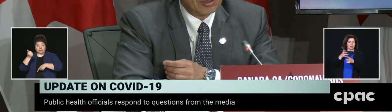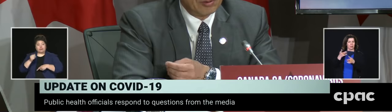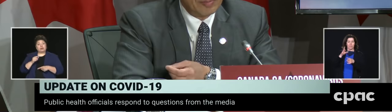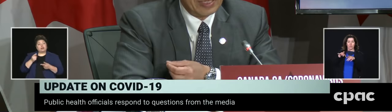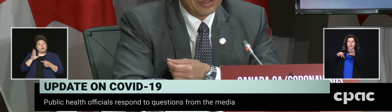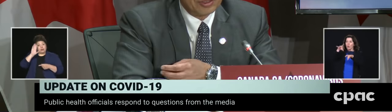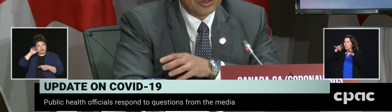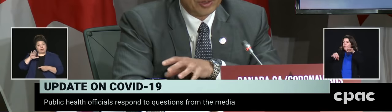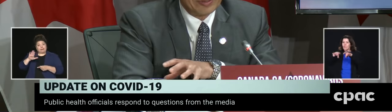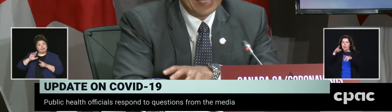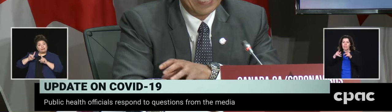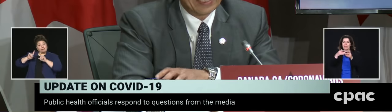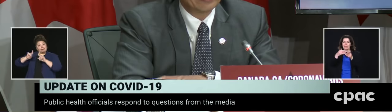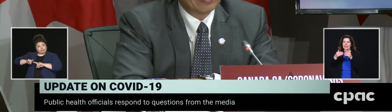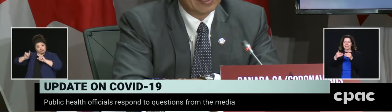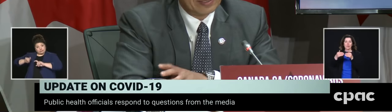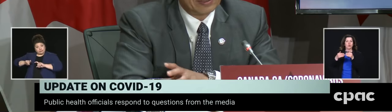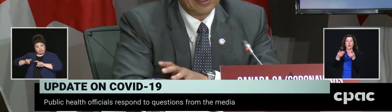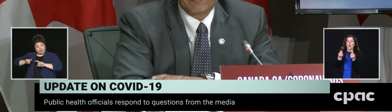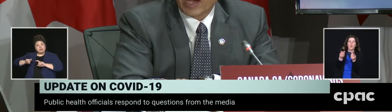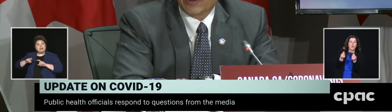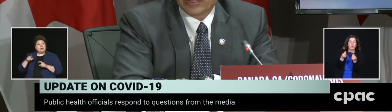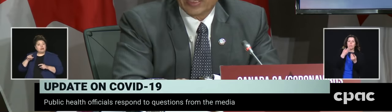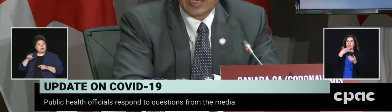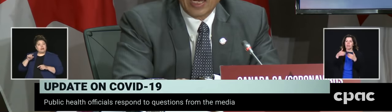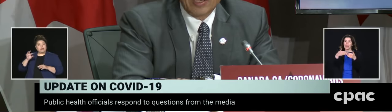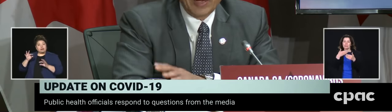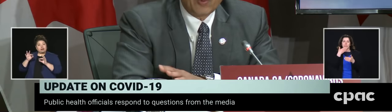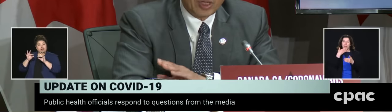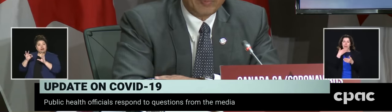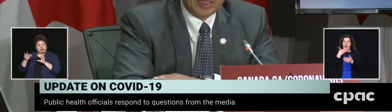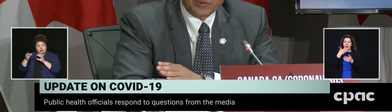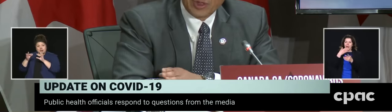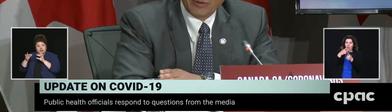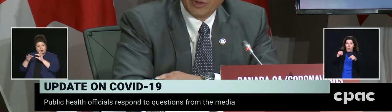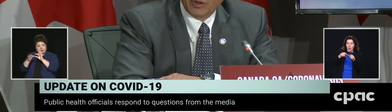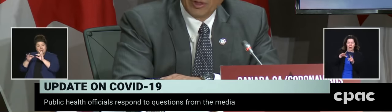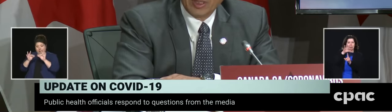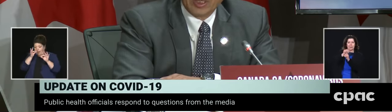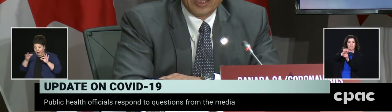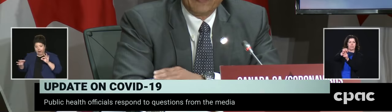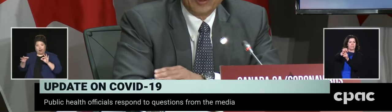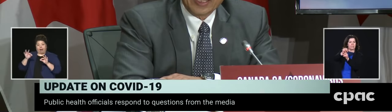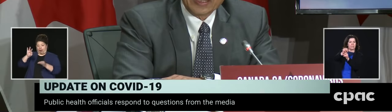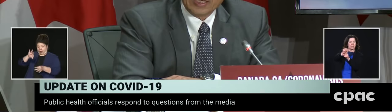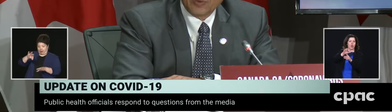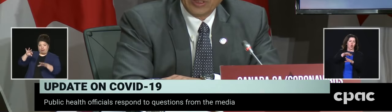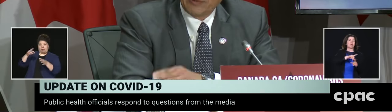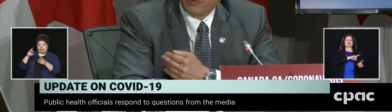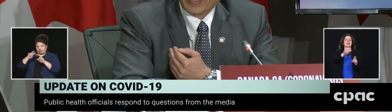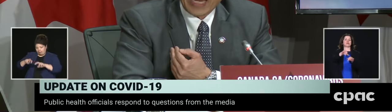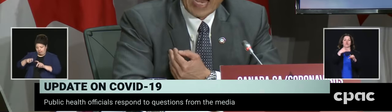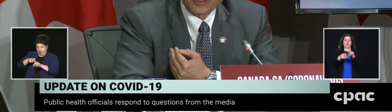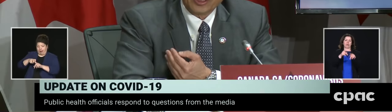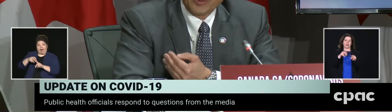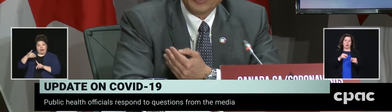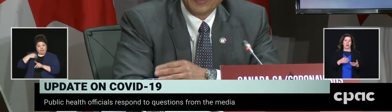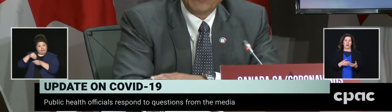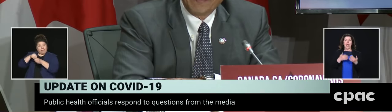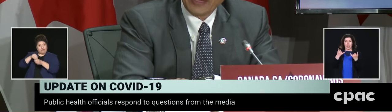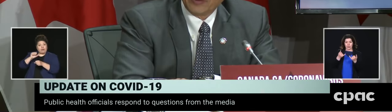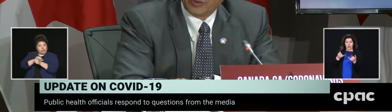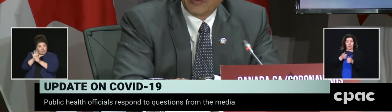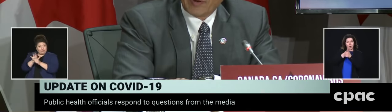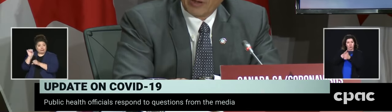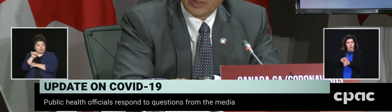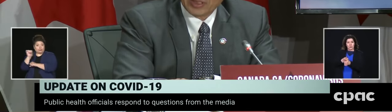is all based on sort of detecting the virus. And it may well be, as we all know, if you test someone who might actually really